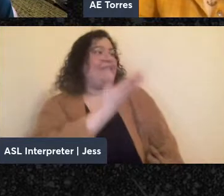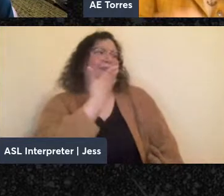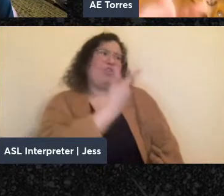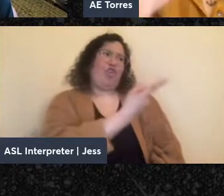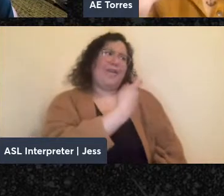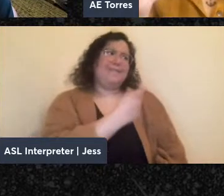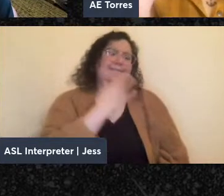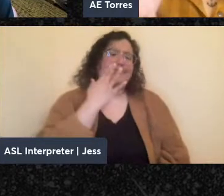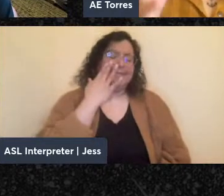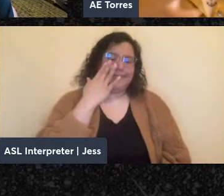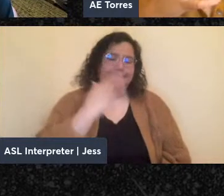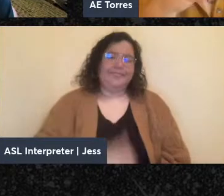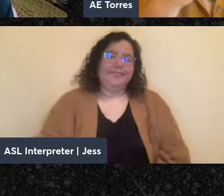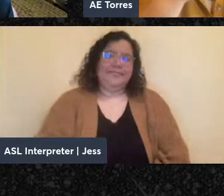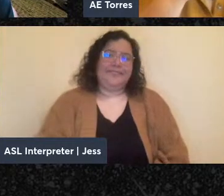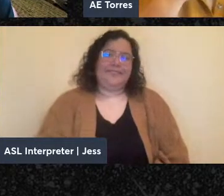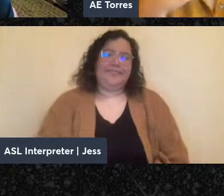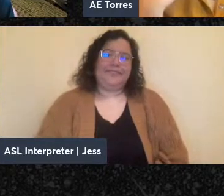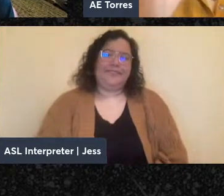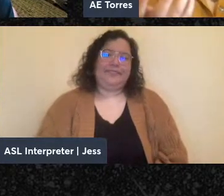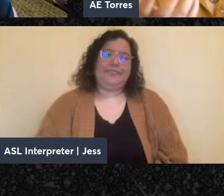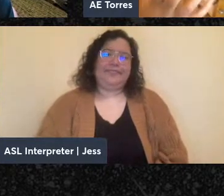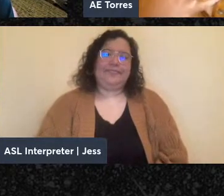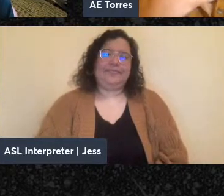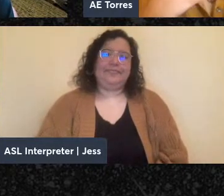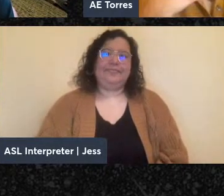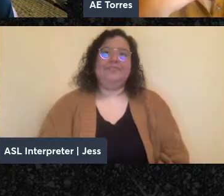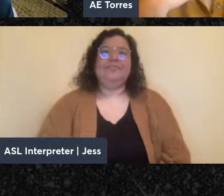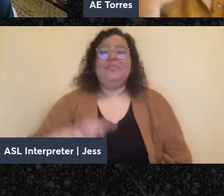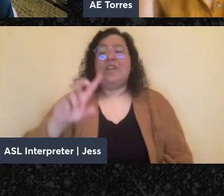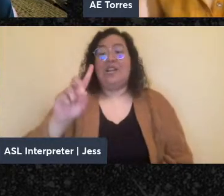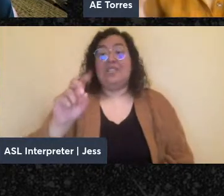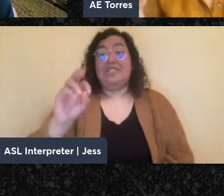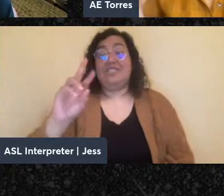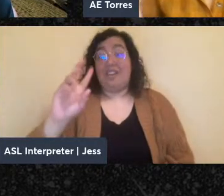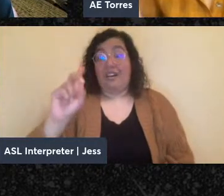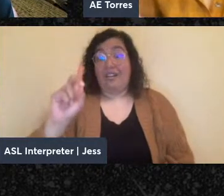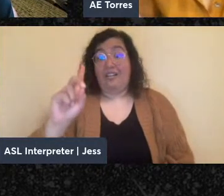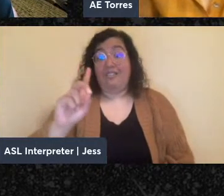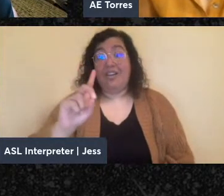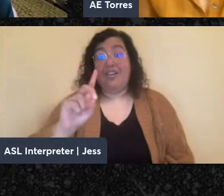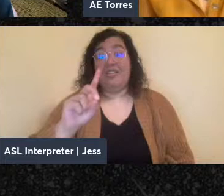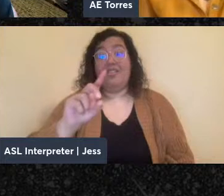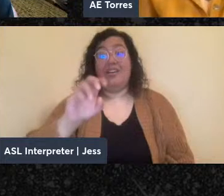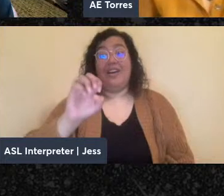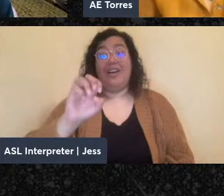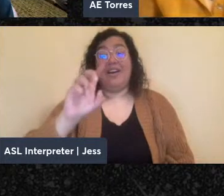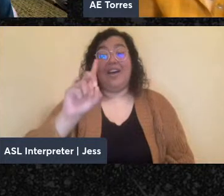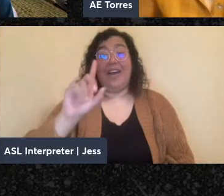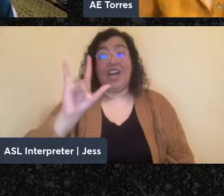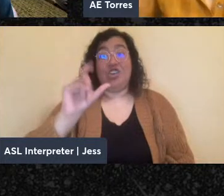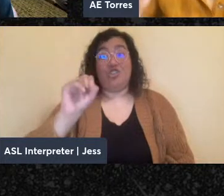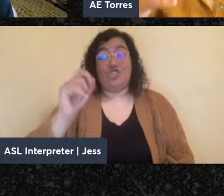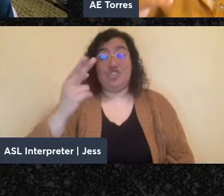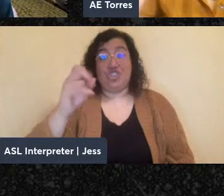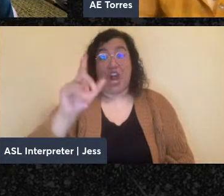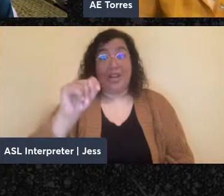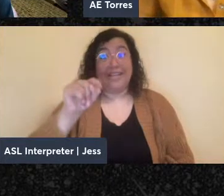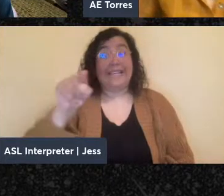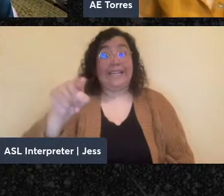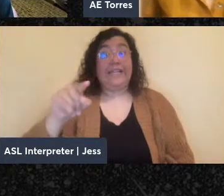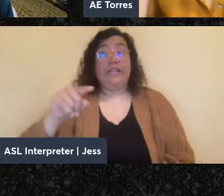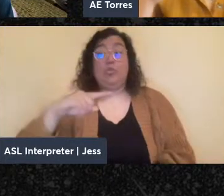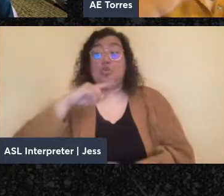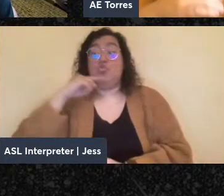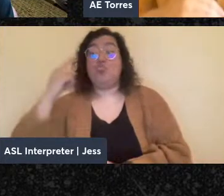So, an interesting aspect of David Edelstadt is that he went from Russia through London